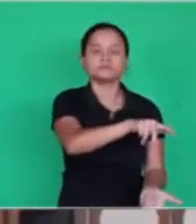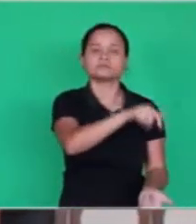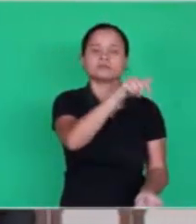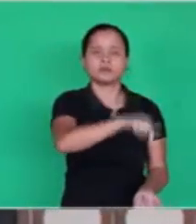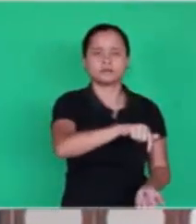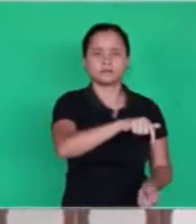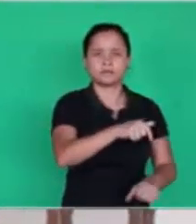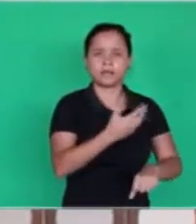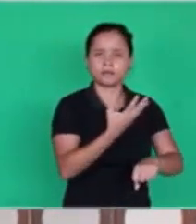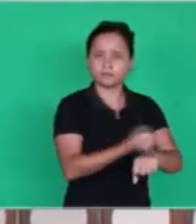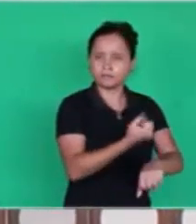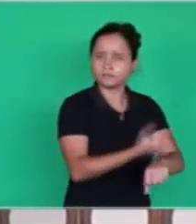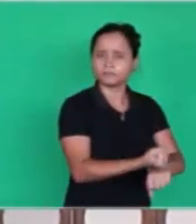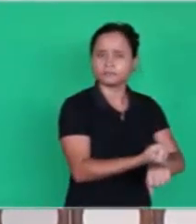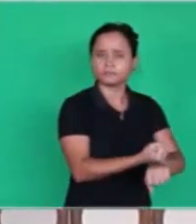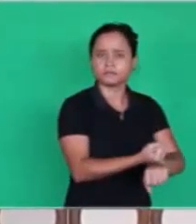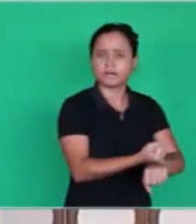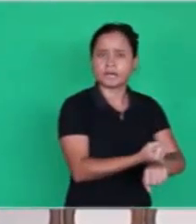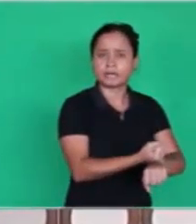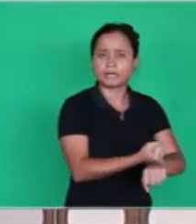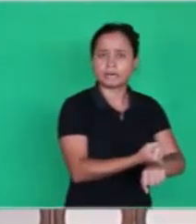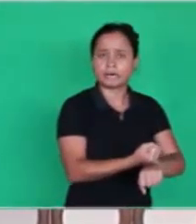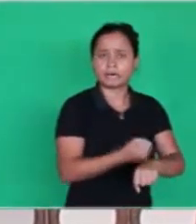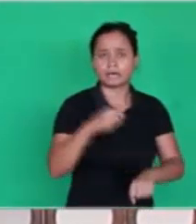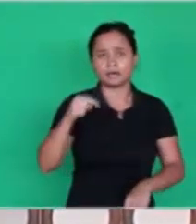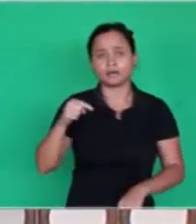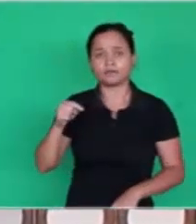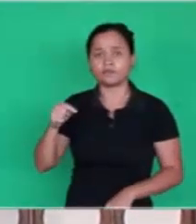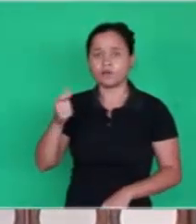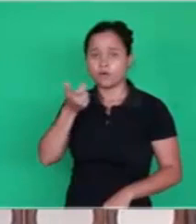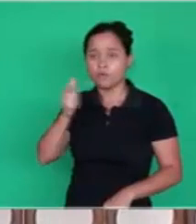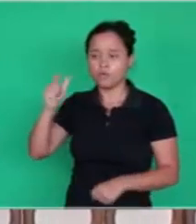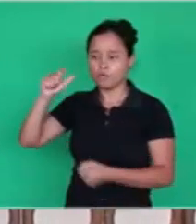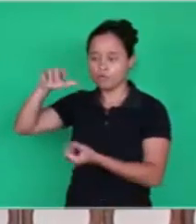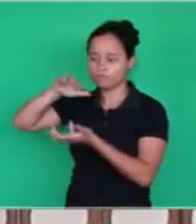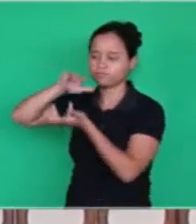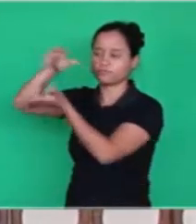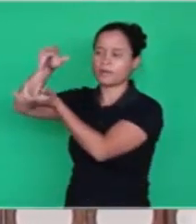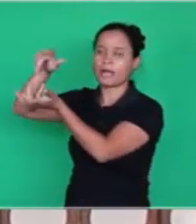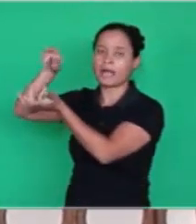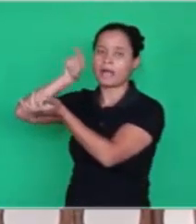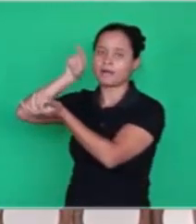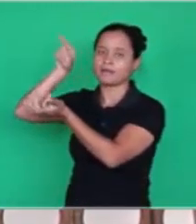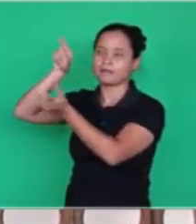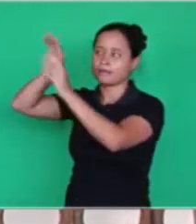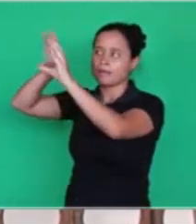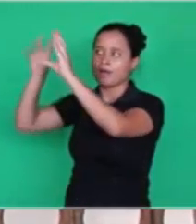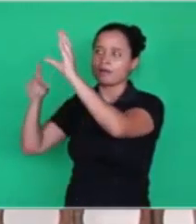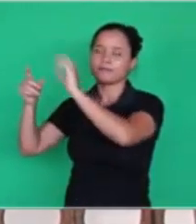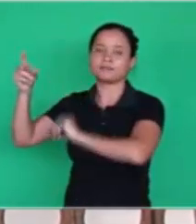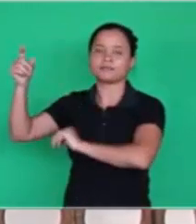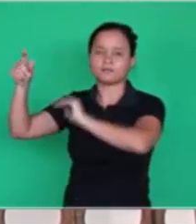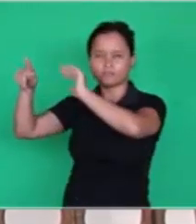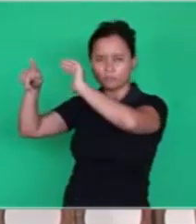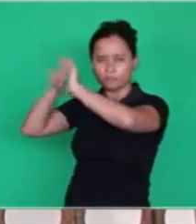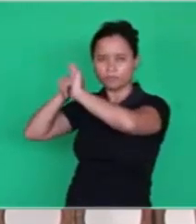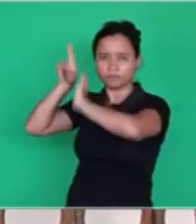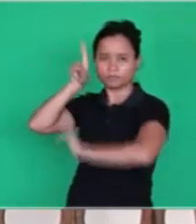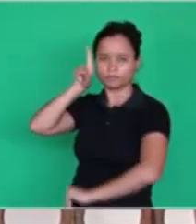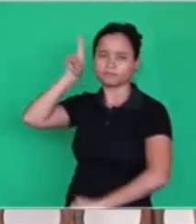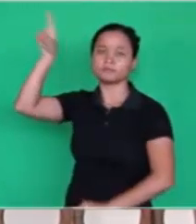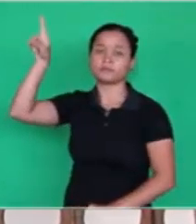is another universe. The world of eternity, the world of God.